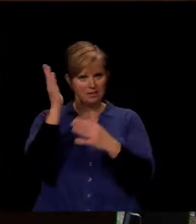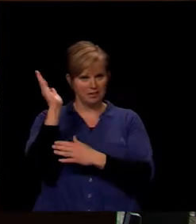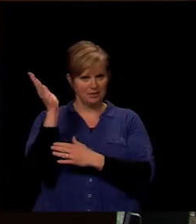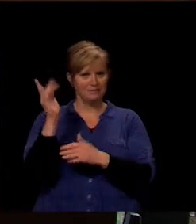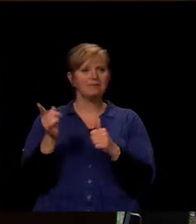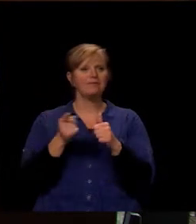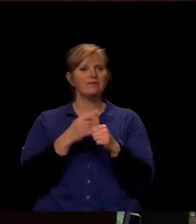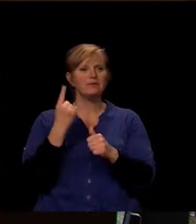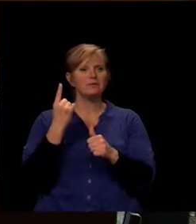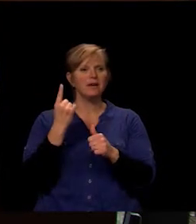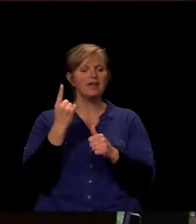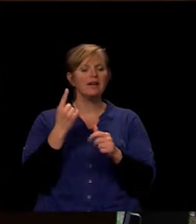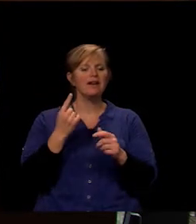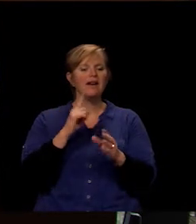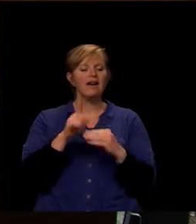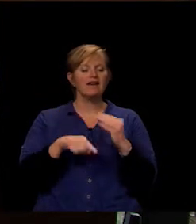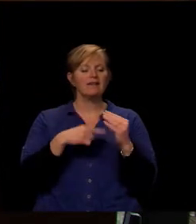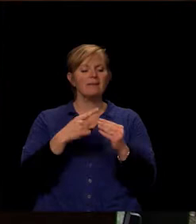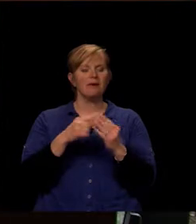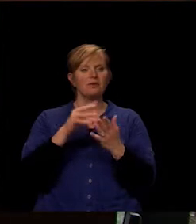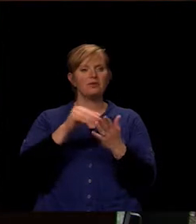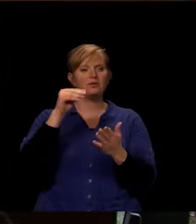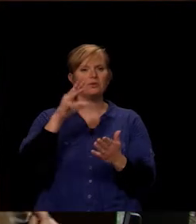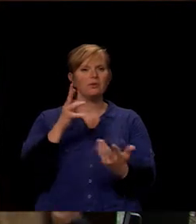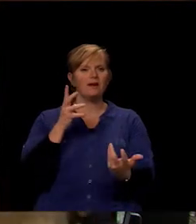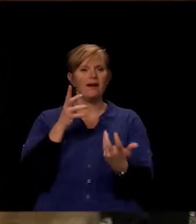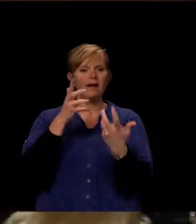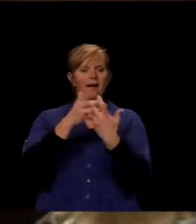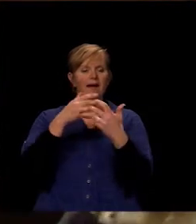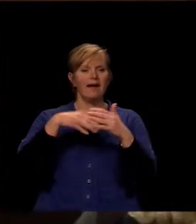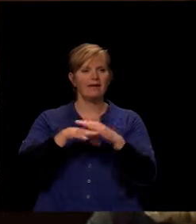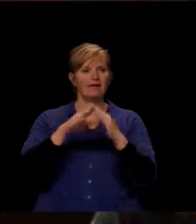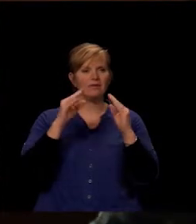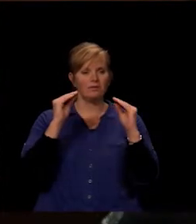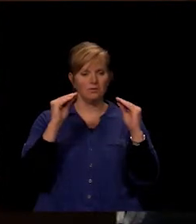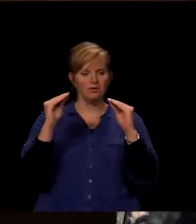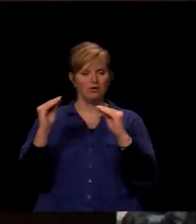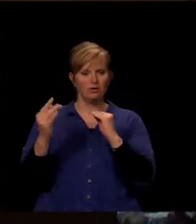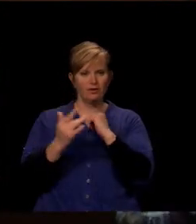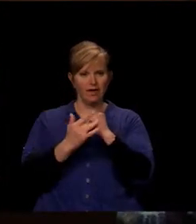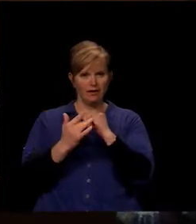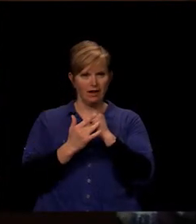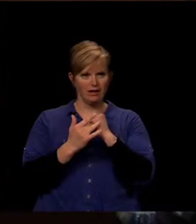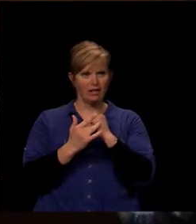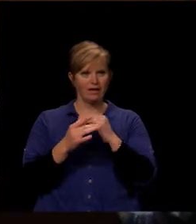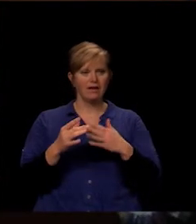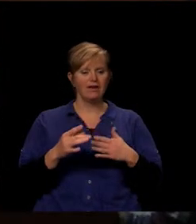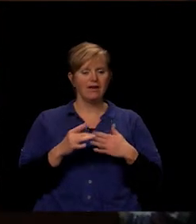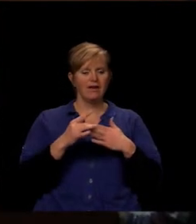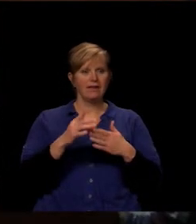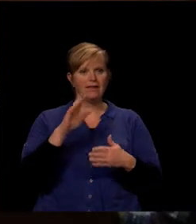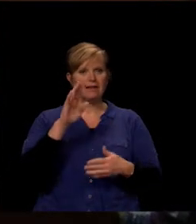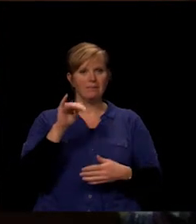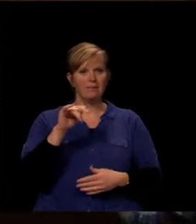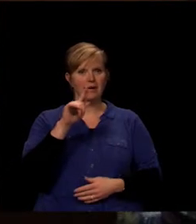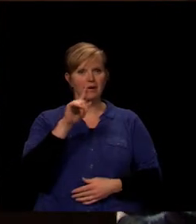the Student Access to Instructural Technology led by Rita Lyons.